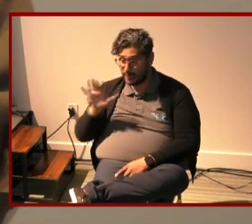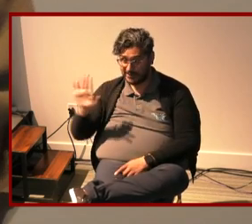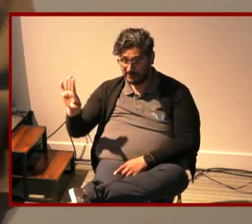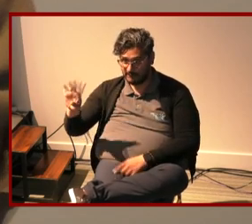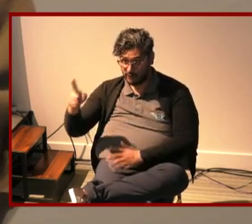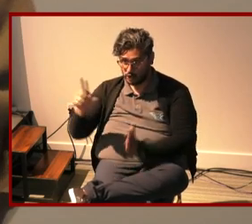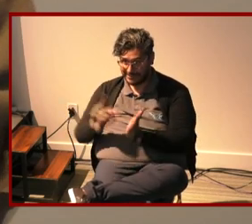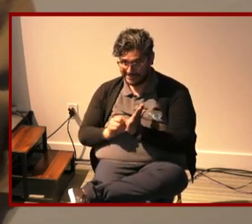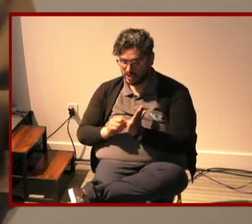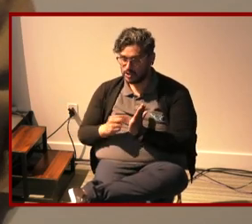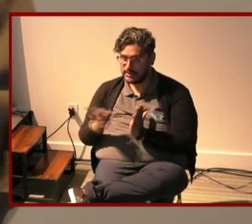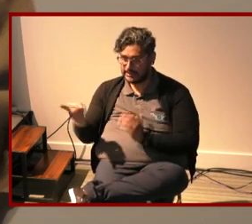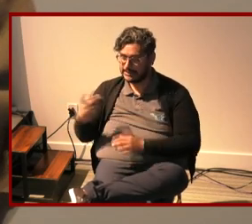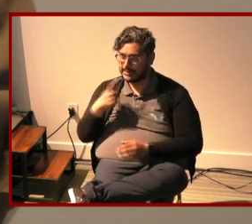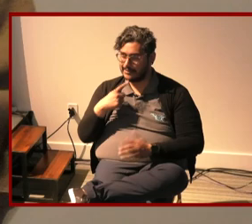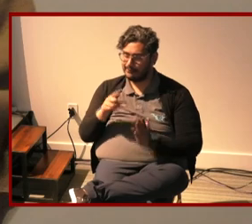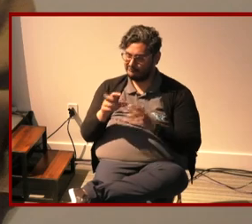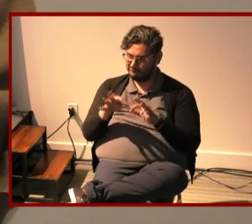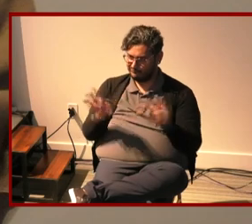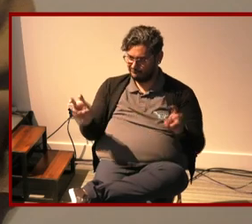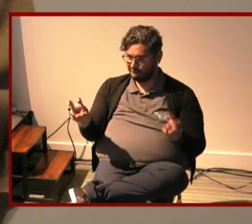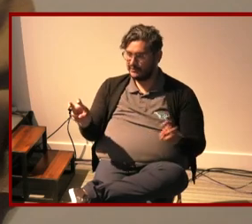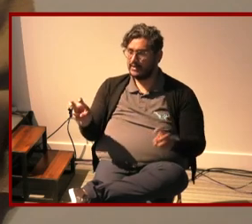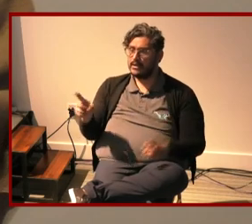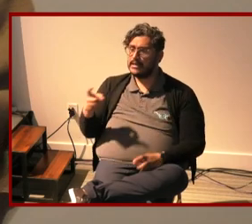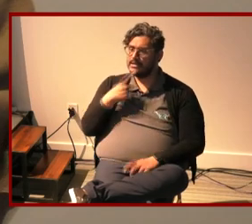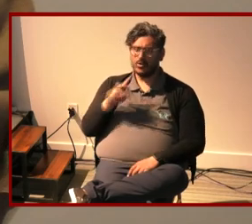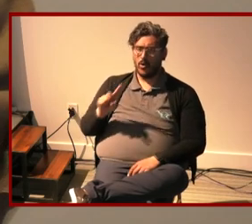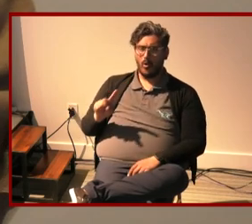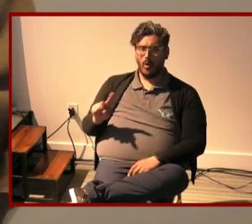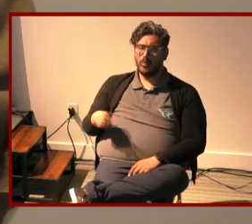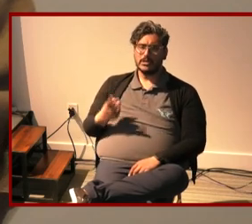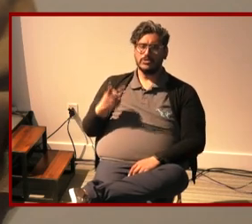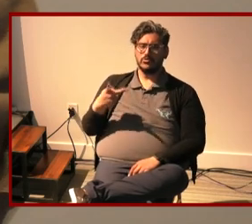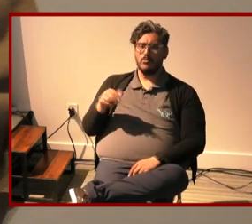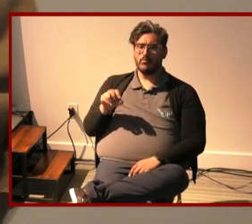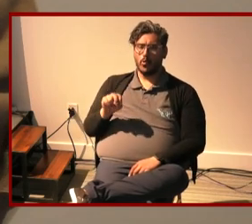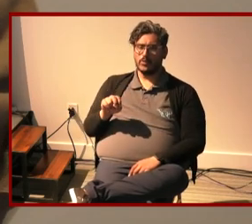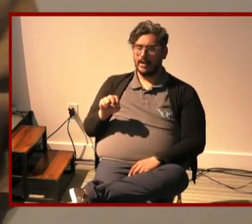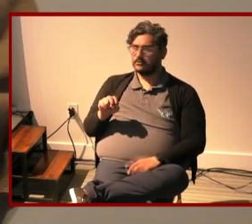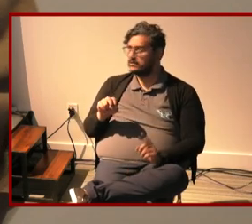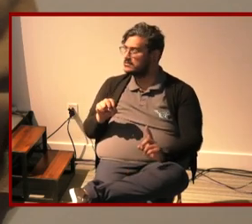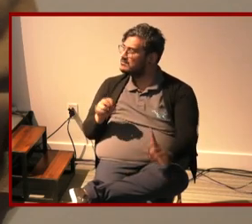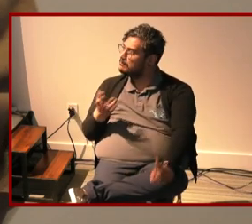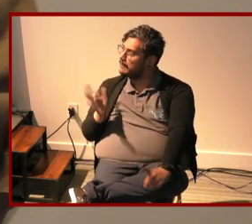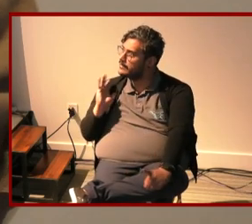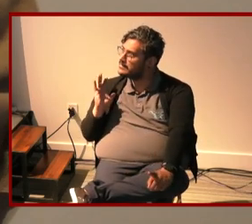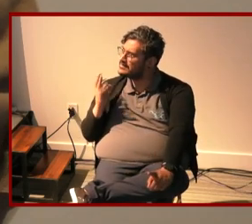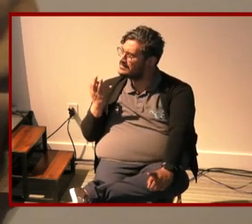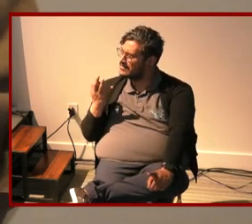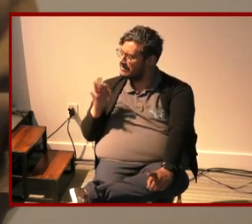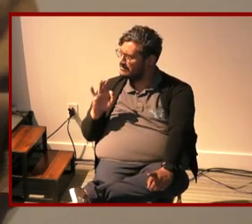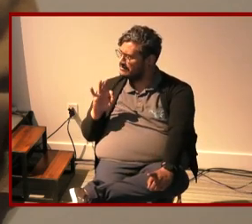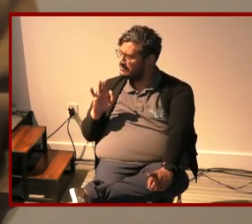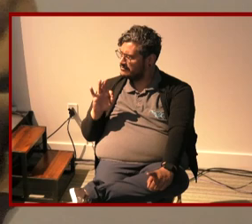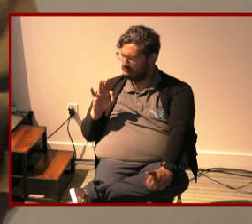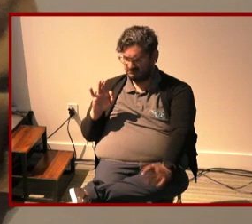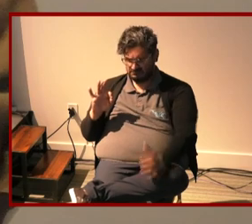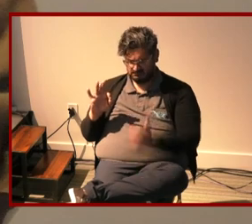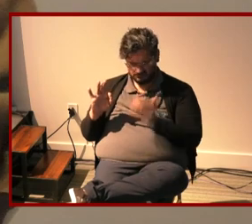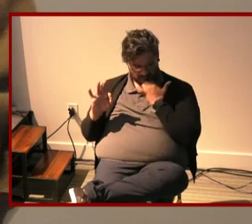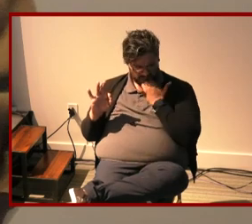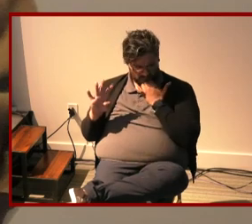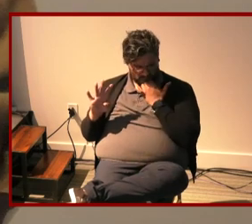i i i there's only two pronouns this is in 19 oh god i'm gonna get it wrong 45 i think